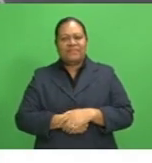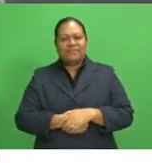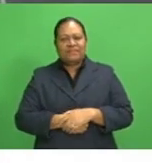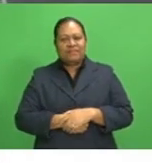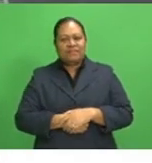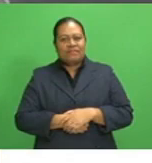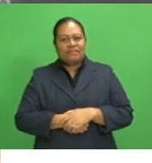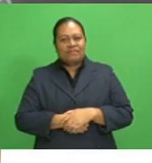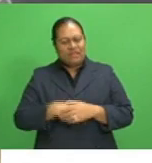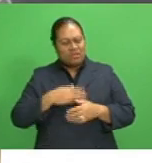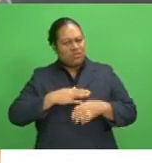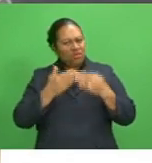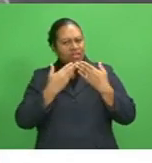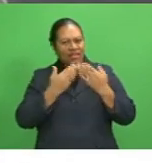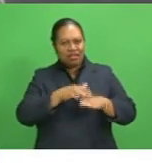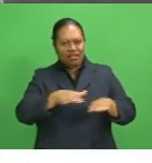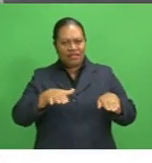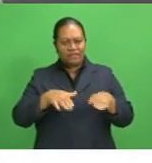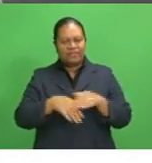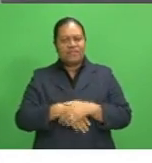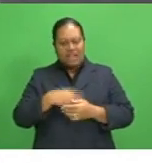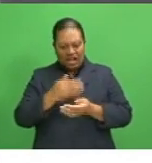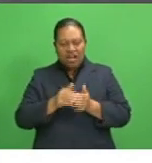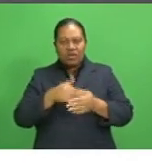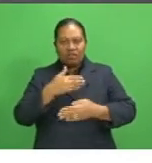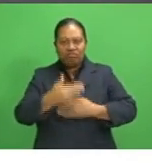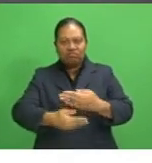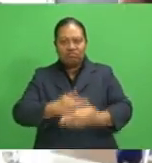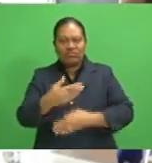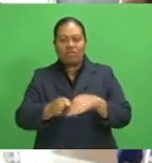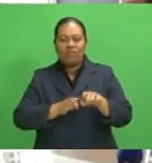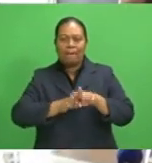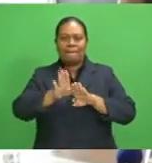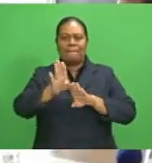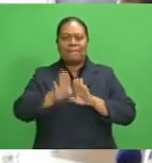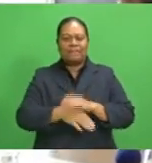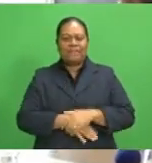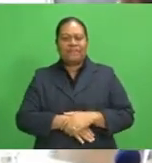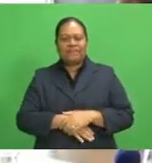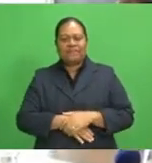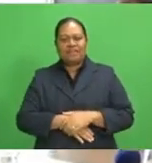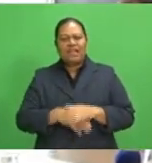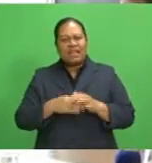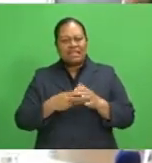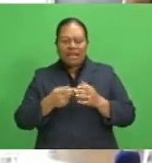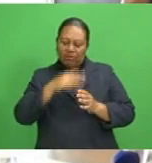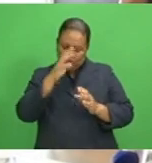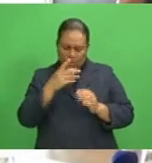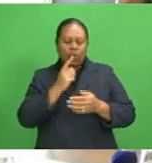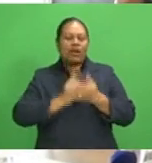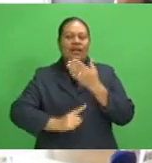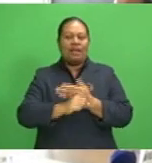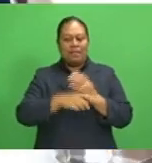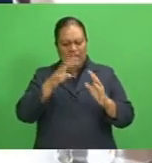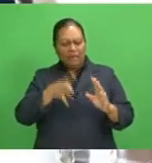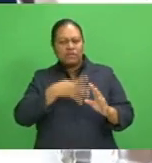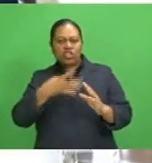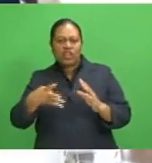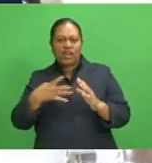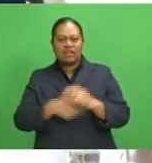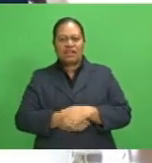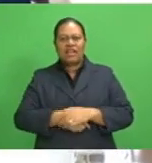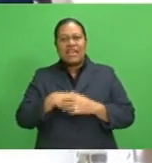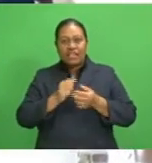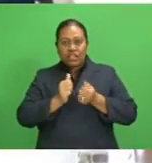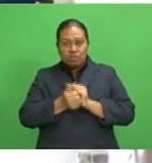And I hope that we can only progress and make things better from here. There will be some random checks done by relevant authorities on sporting